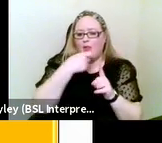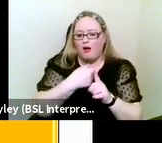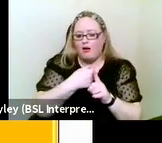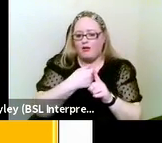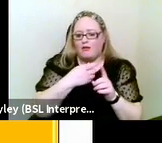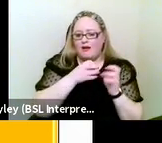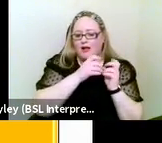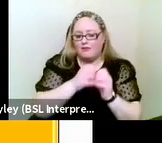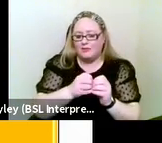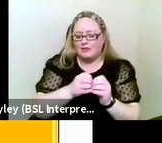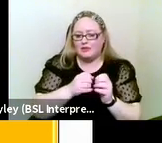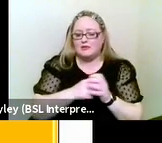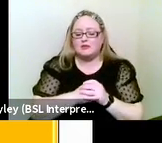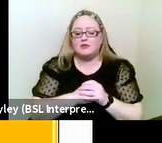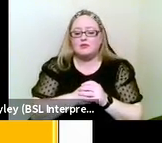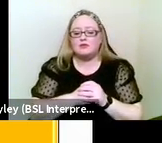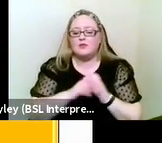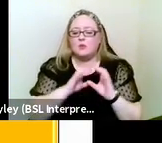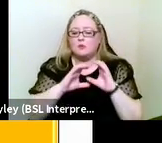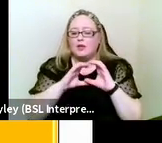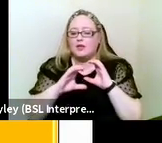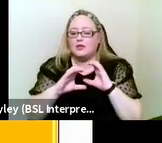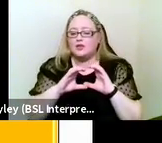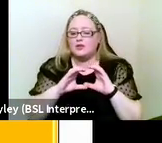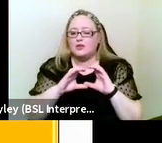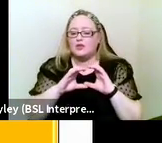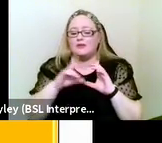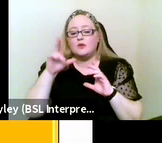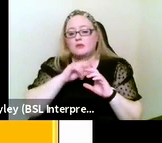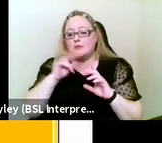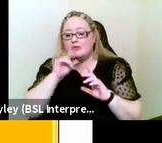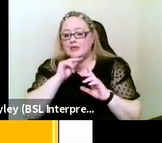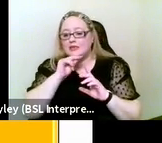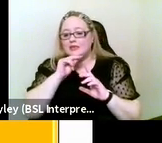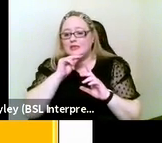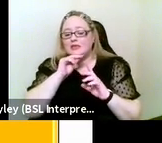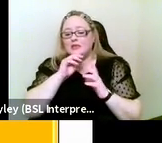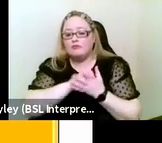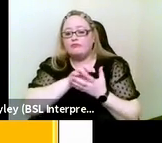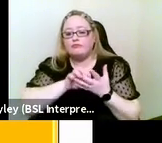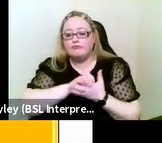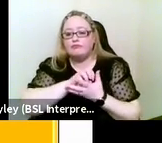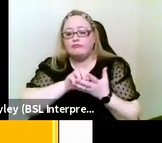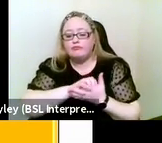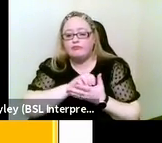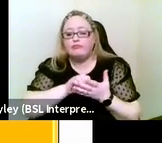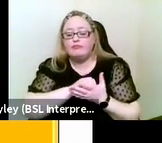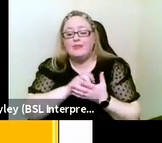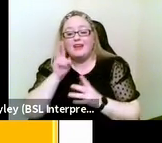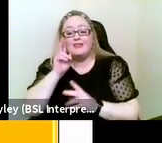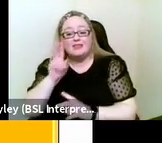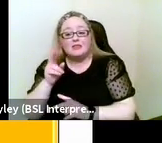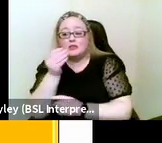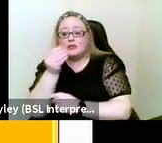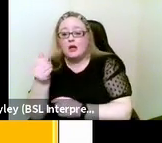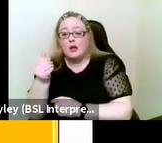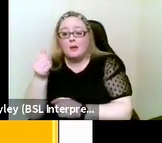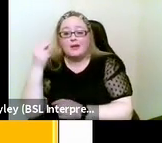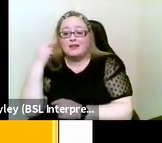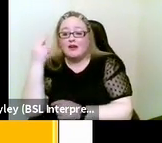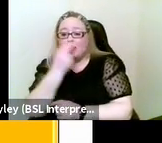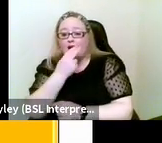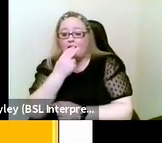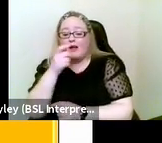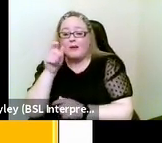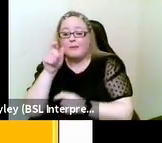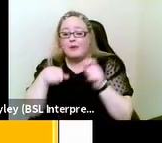speech. And I've even seen deafblind people have two deafblind